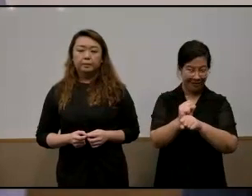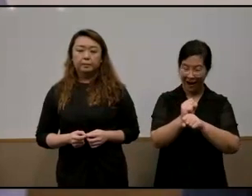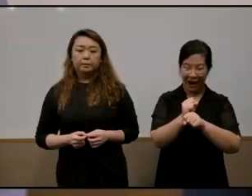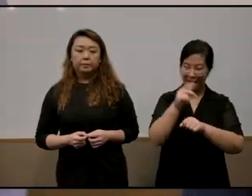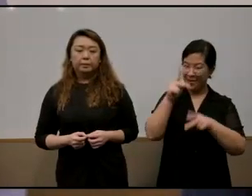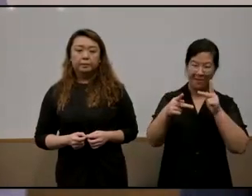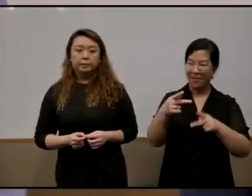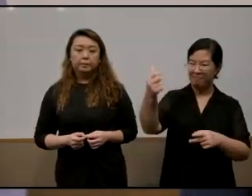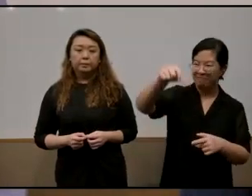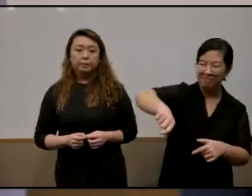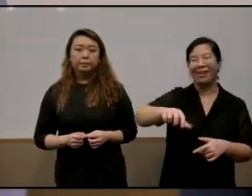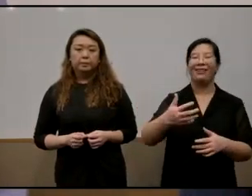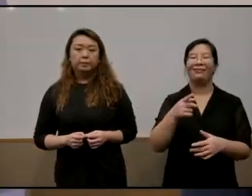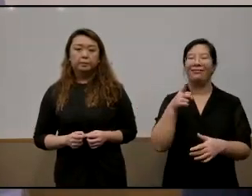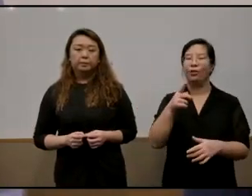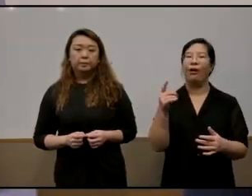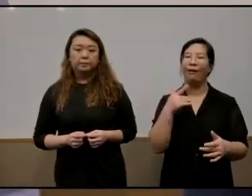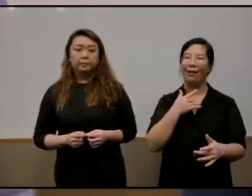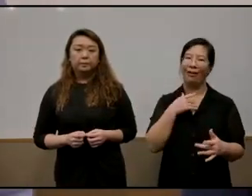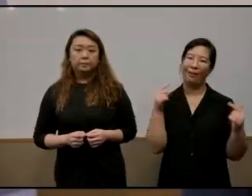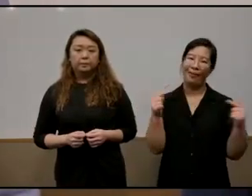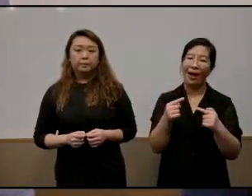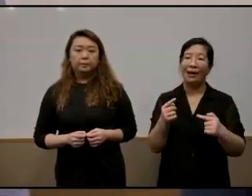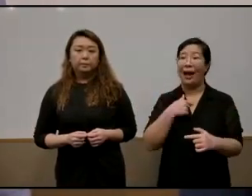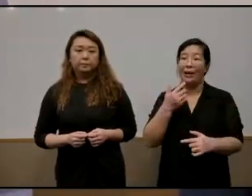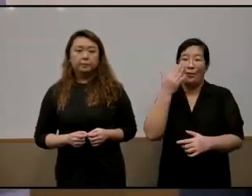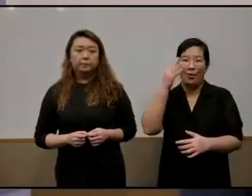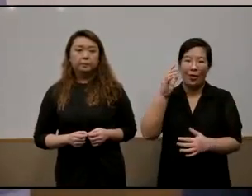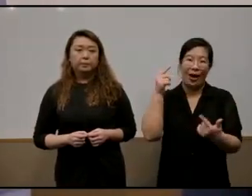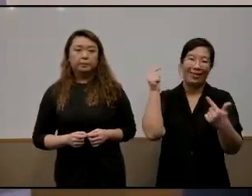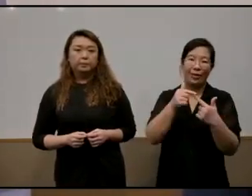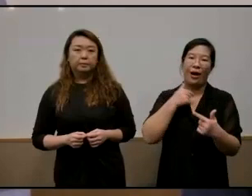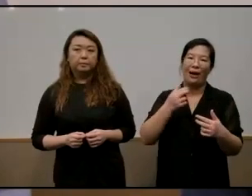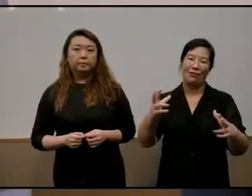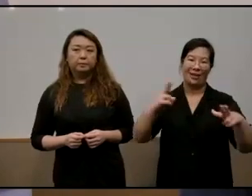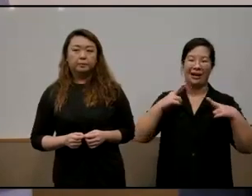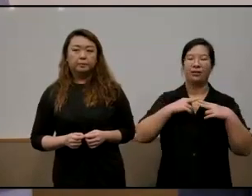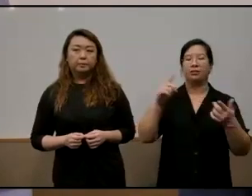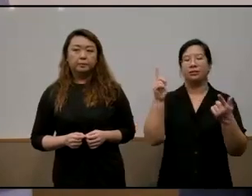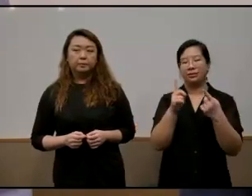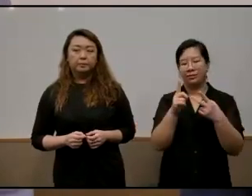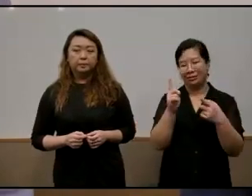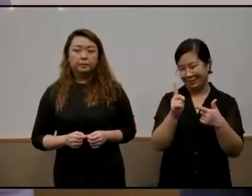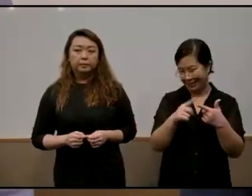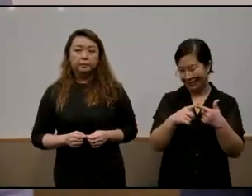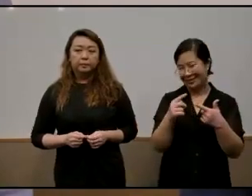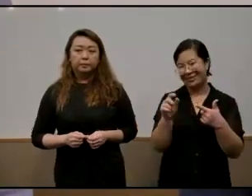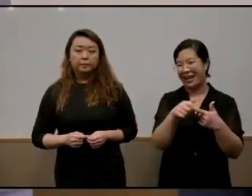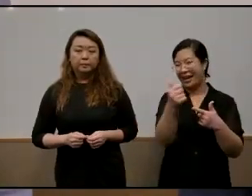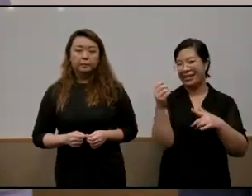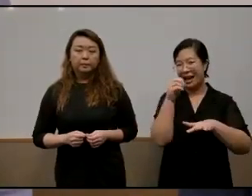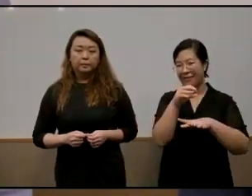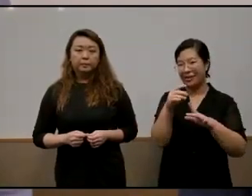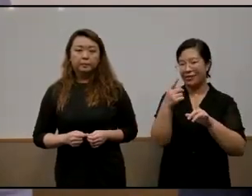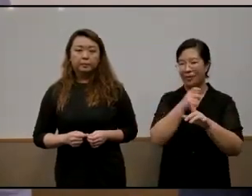will feel the pain i i didn't know this until i retired secondly the other advice that sister maria